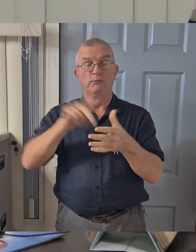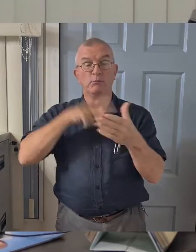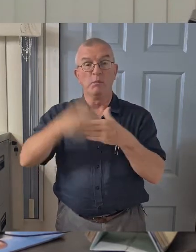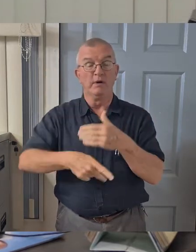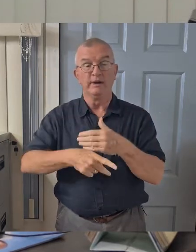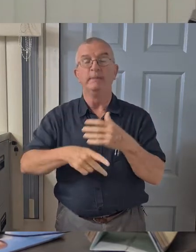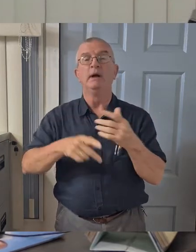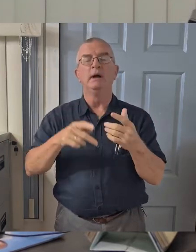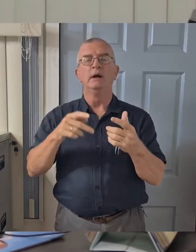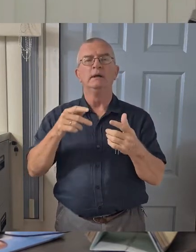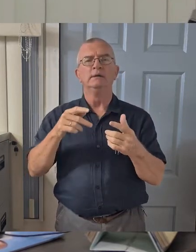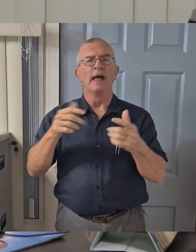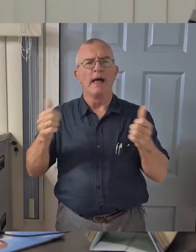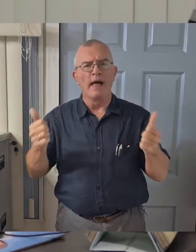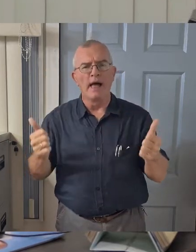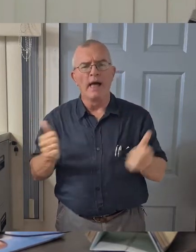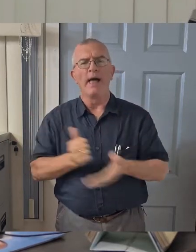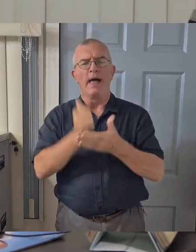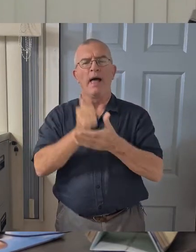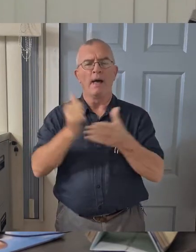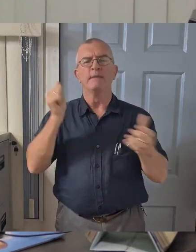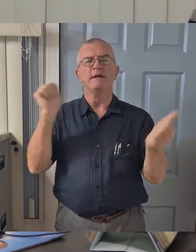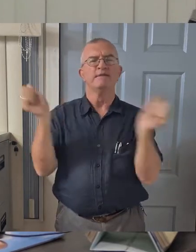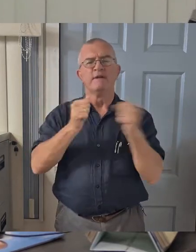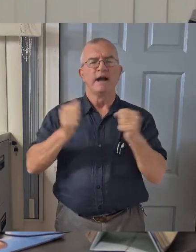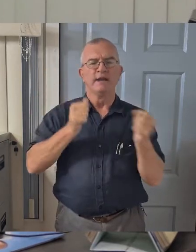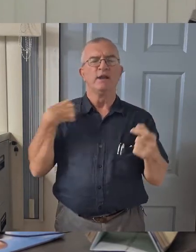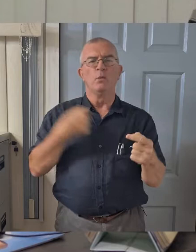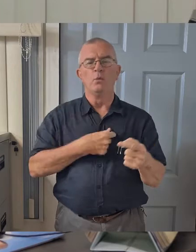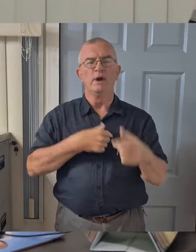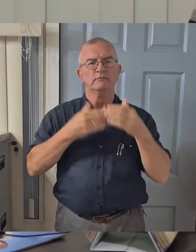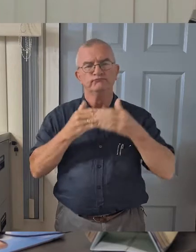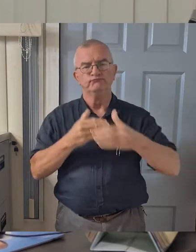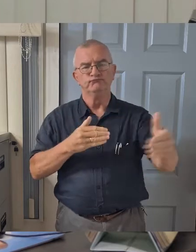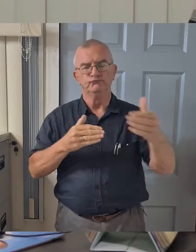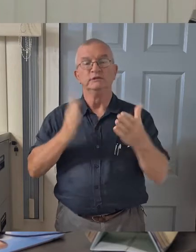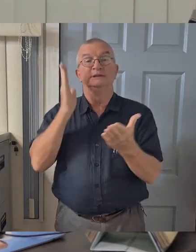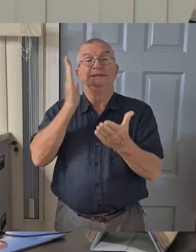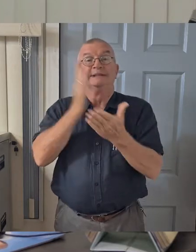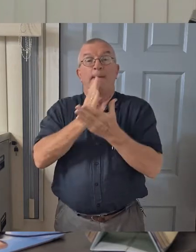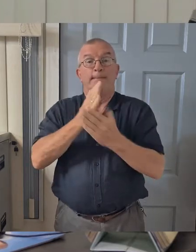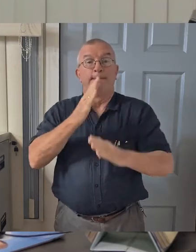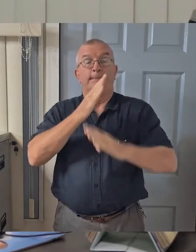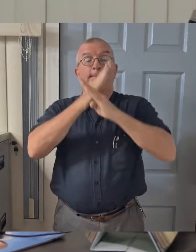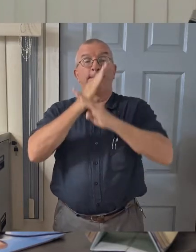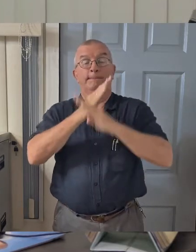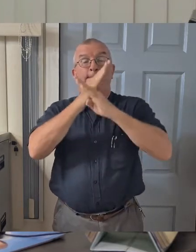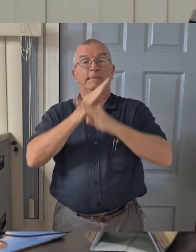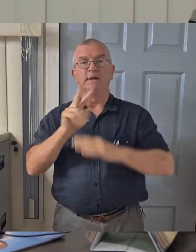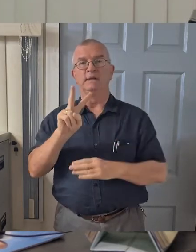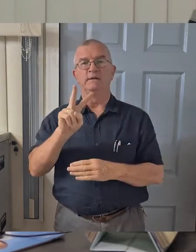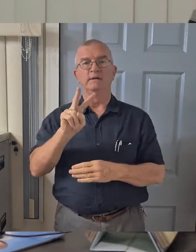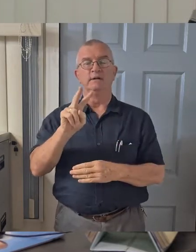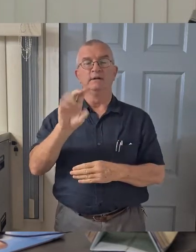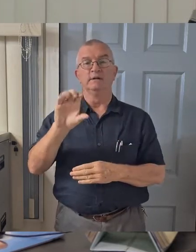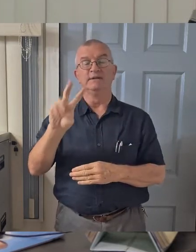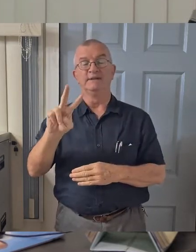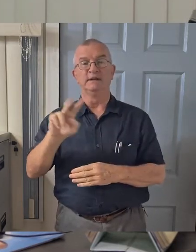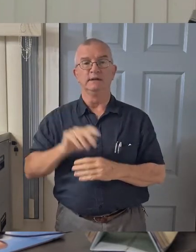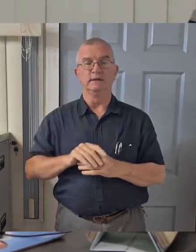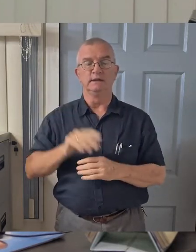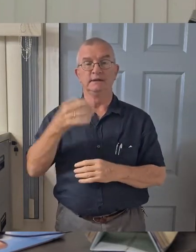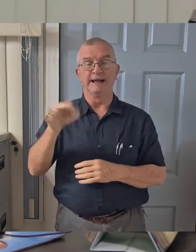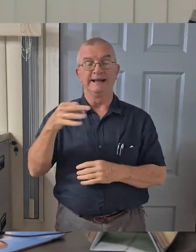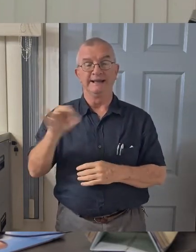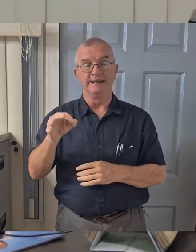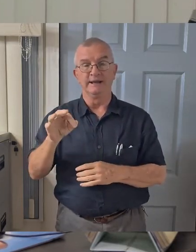fight that we are putting forward to stem the flow and spread of this virus. Today I'll be